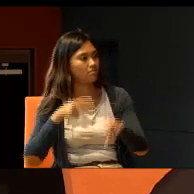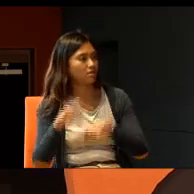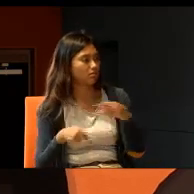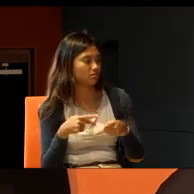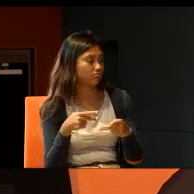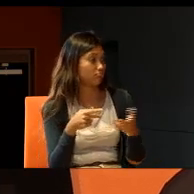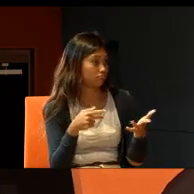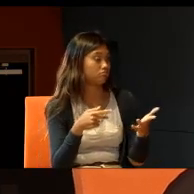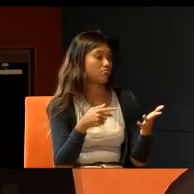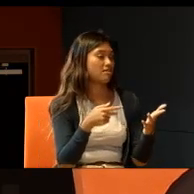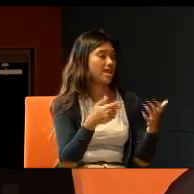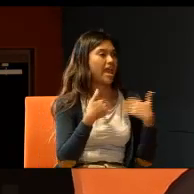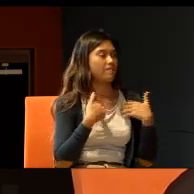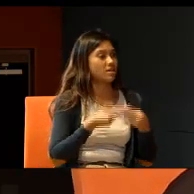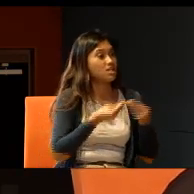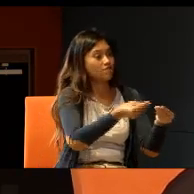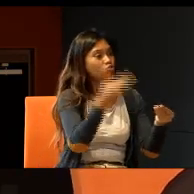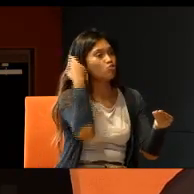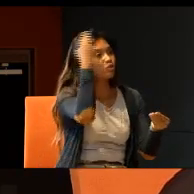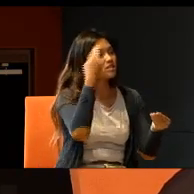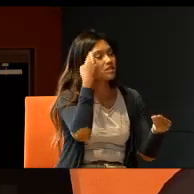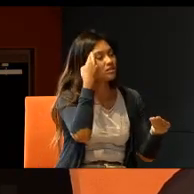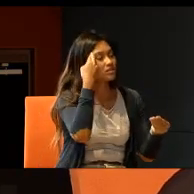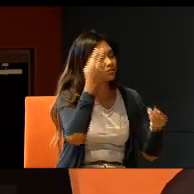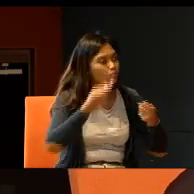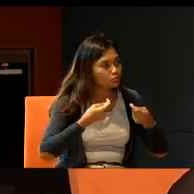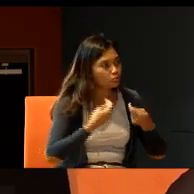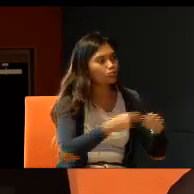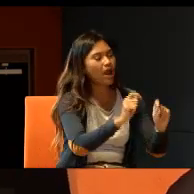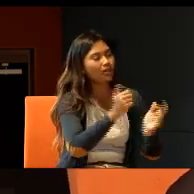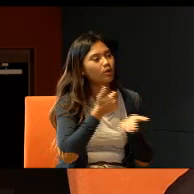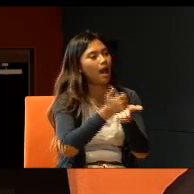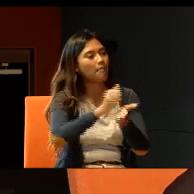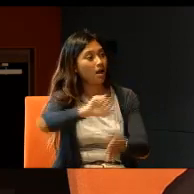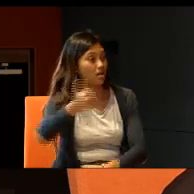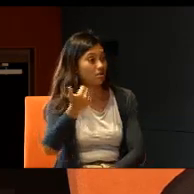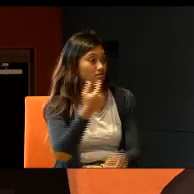been a reason, for you to try, and help others,